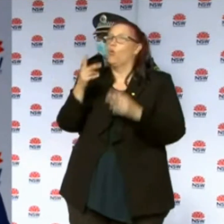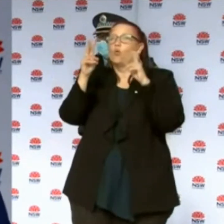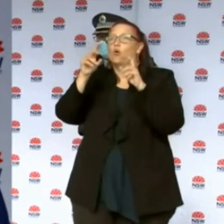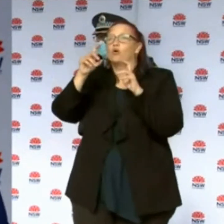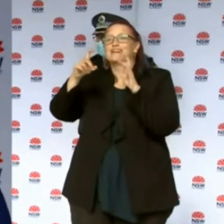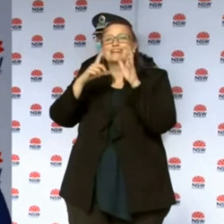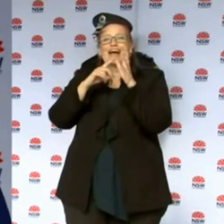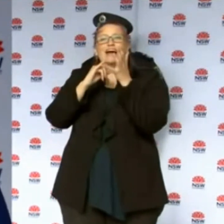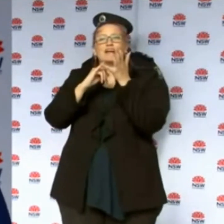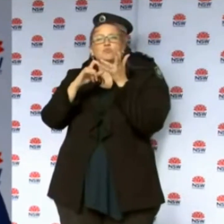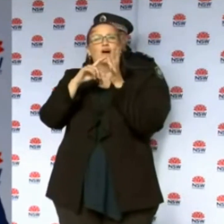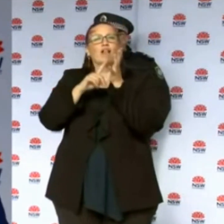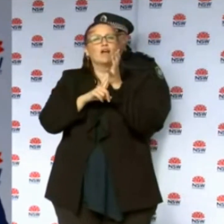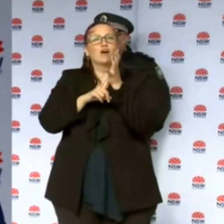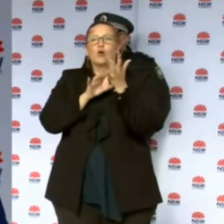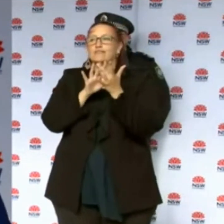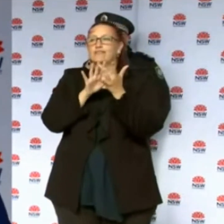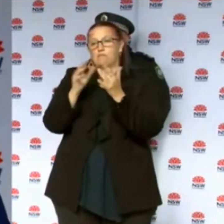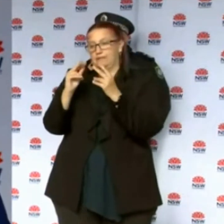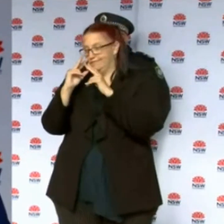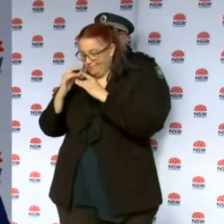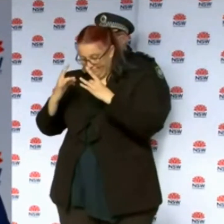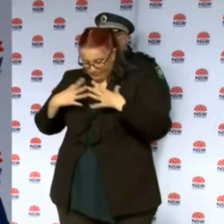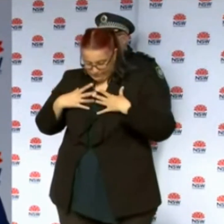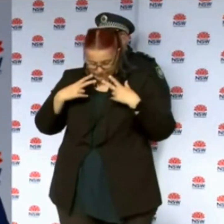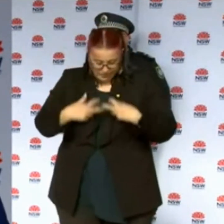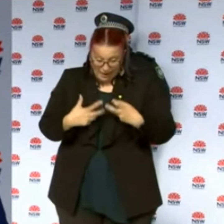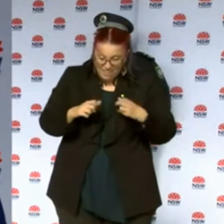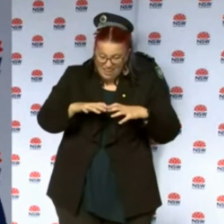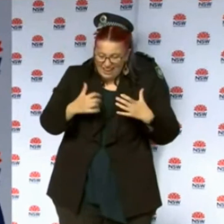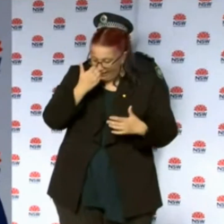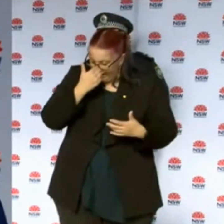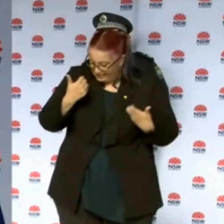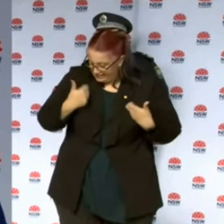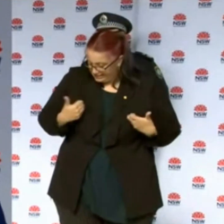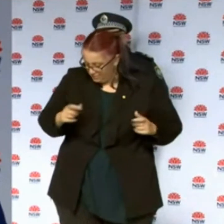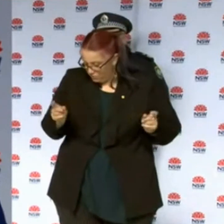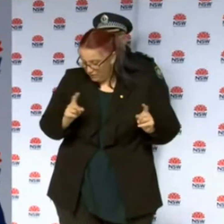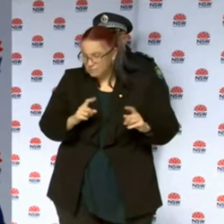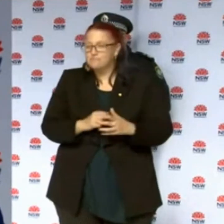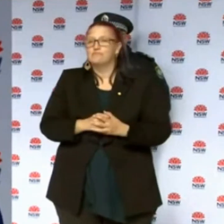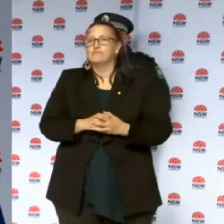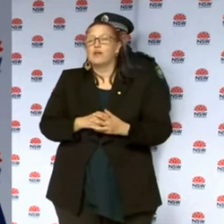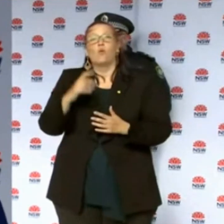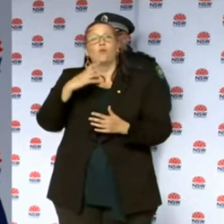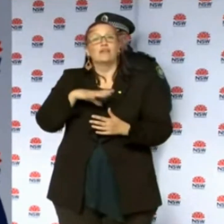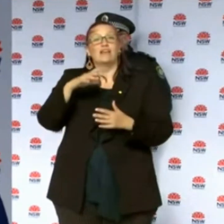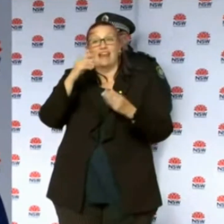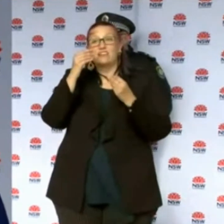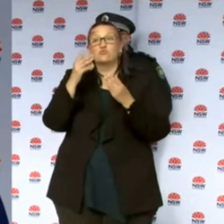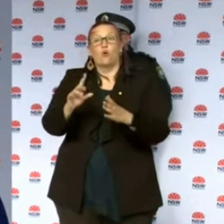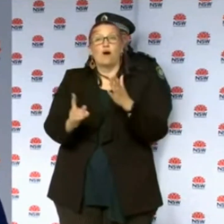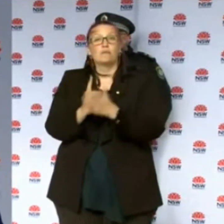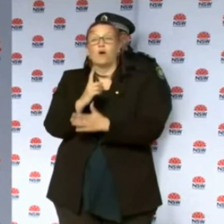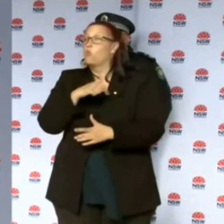symptoms, but also be prepared that if there's any information that comes to hand that changes that assessment, we will upgrade it. We